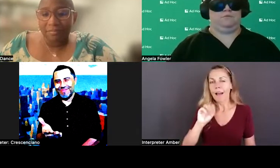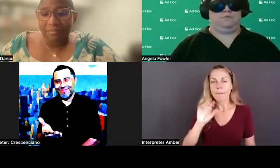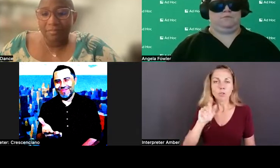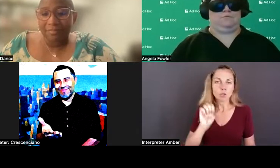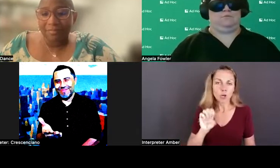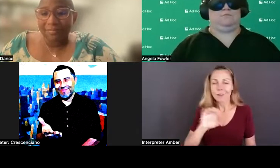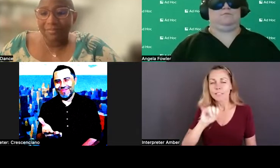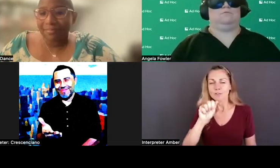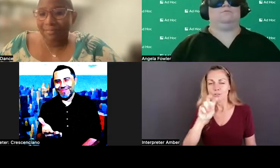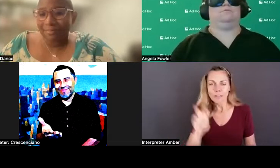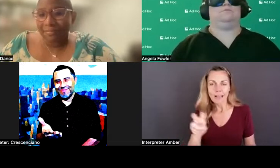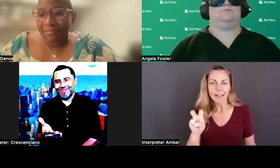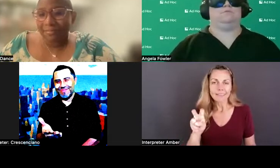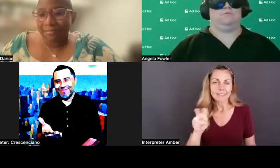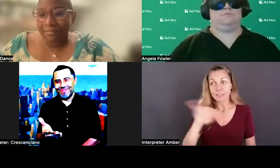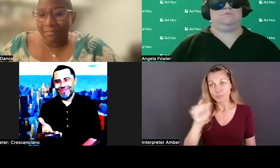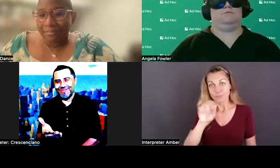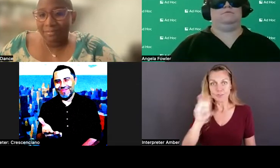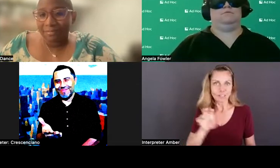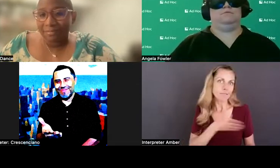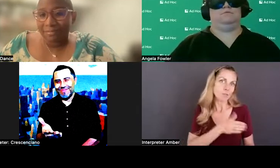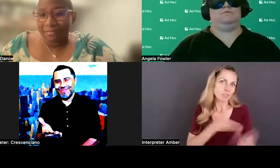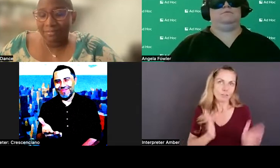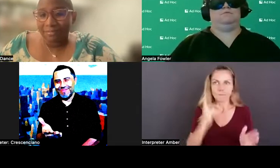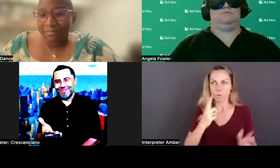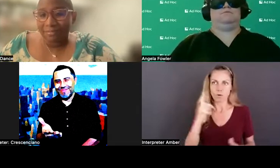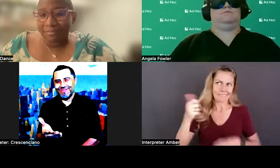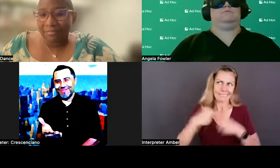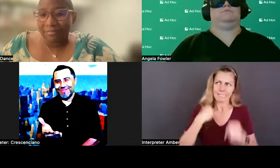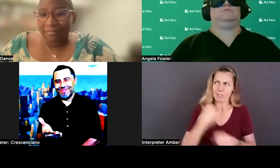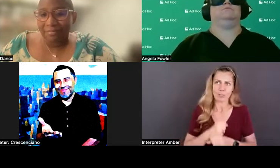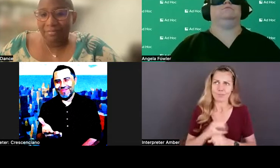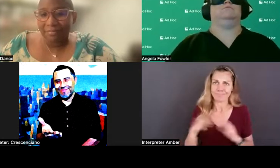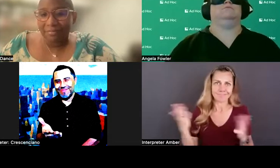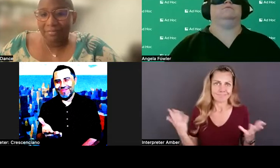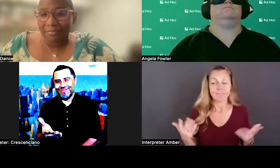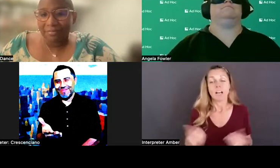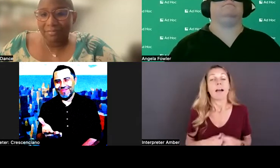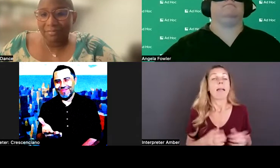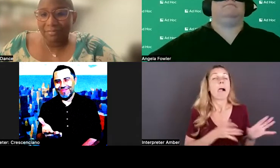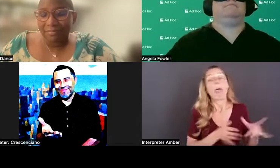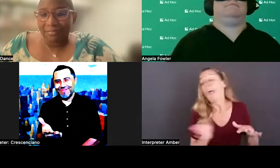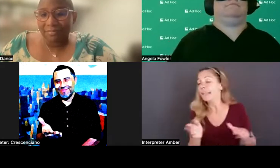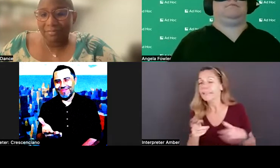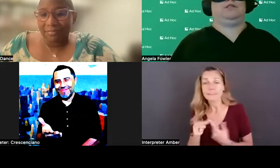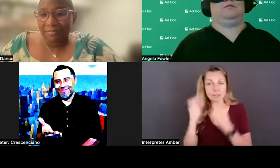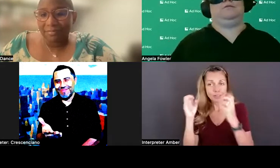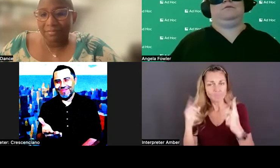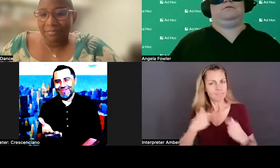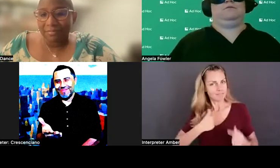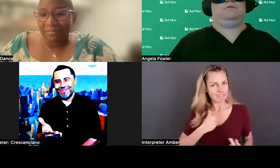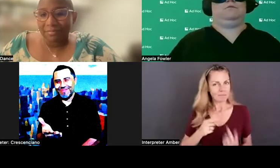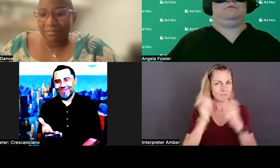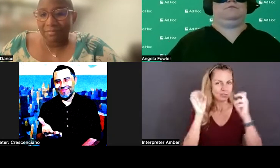love music. And then I got into special education. I'm also a special education